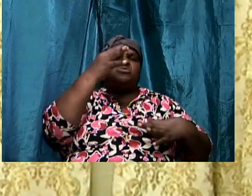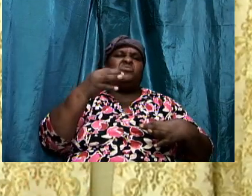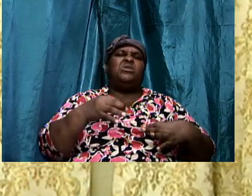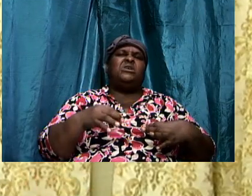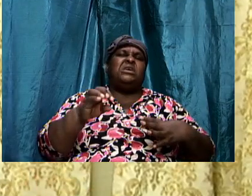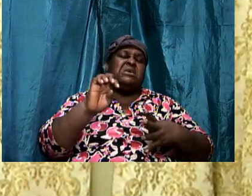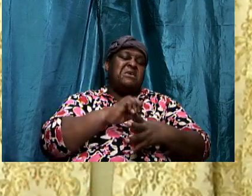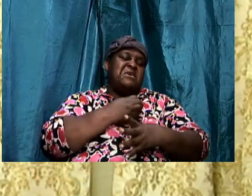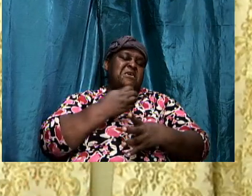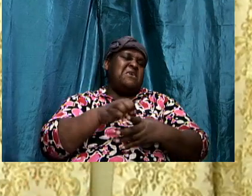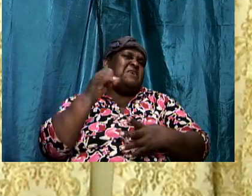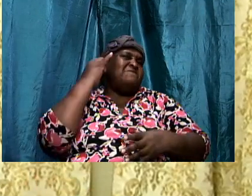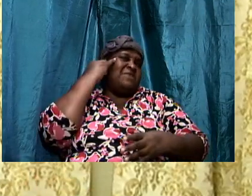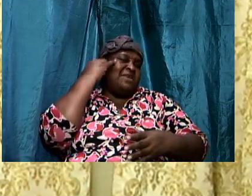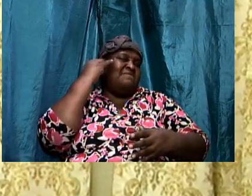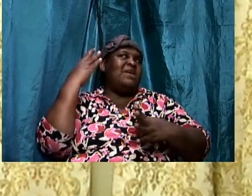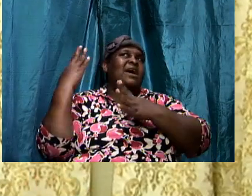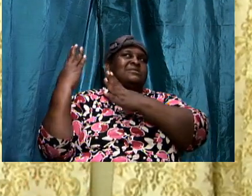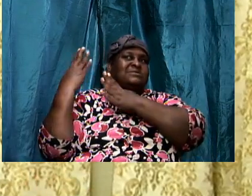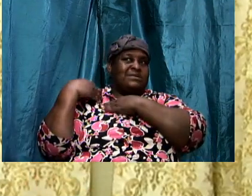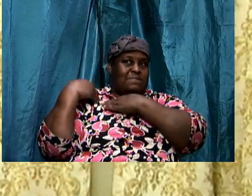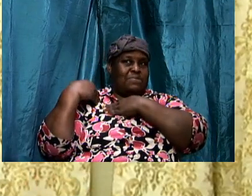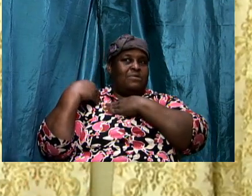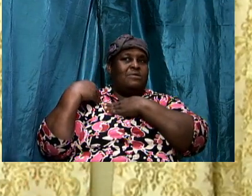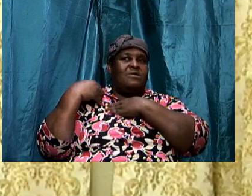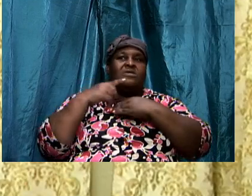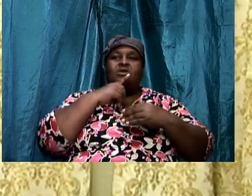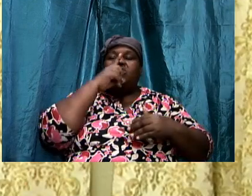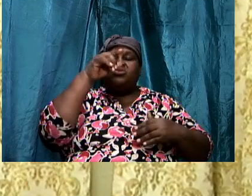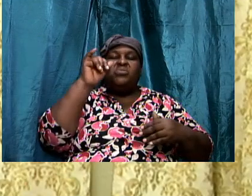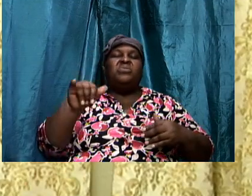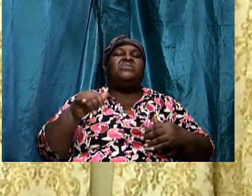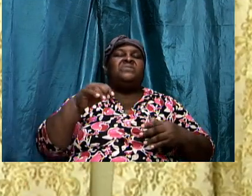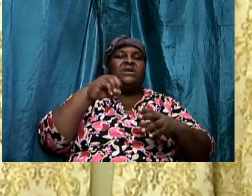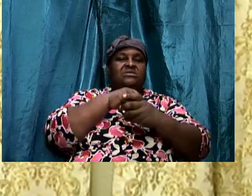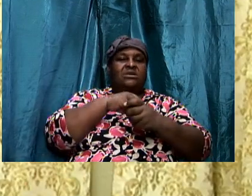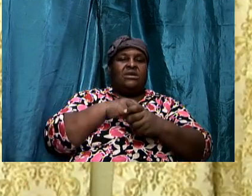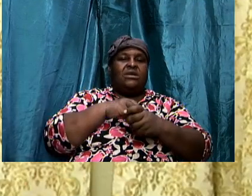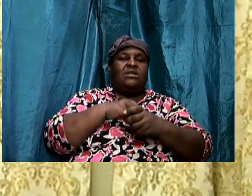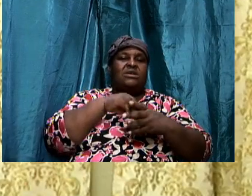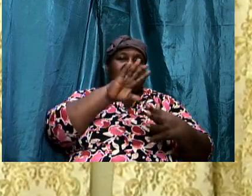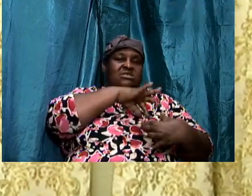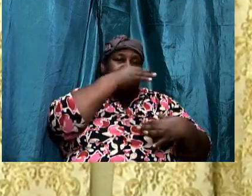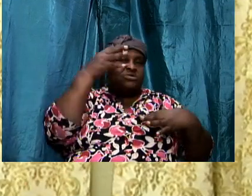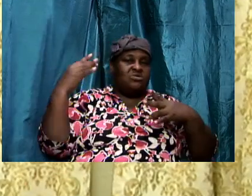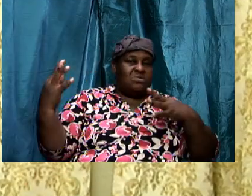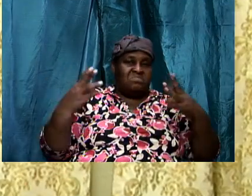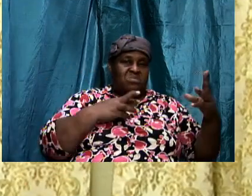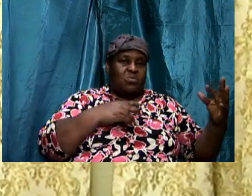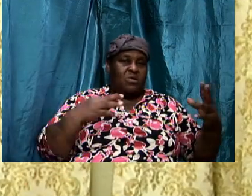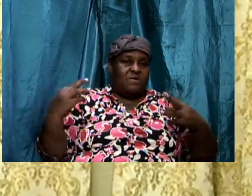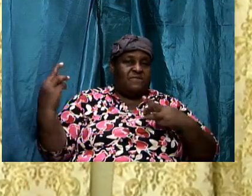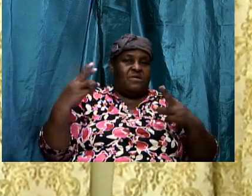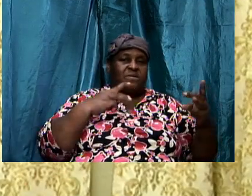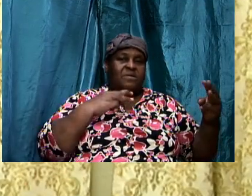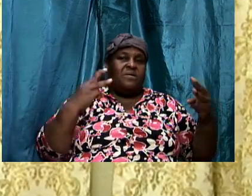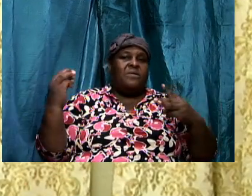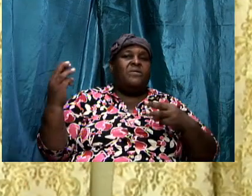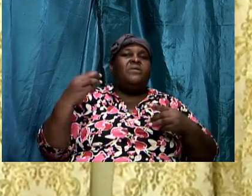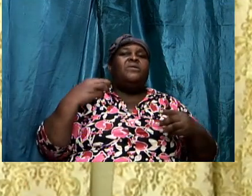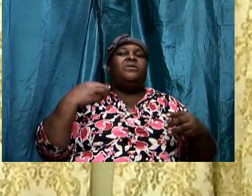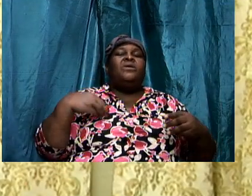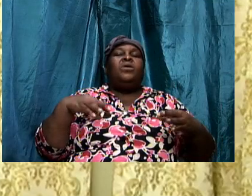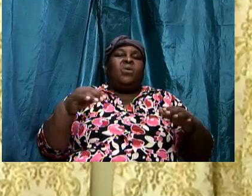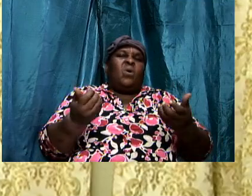the fact that we are in warfare. Many of us. By virtue of how we are living. We are the